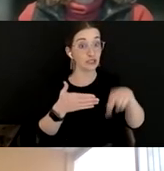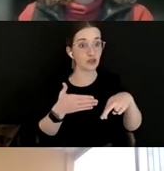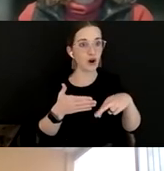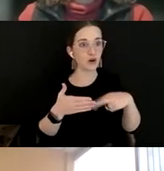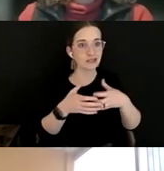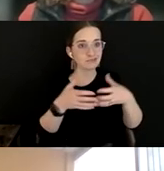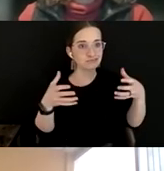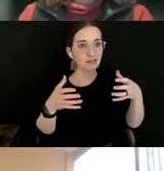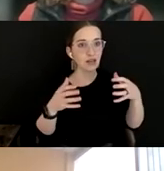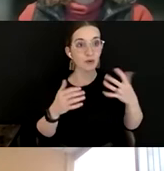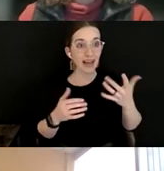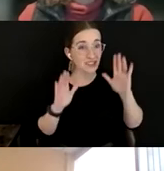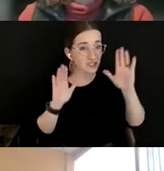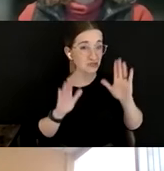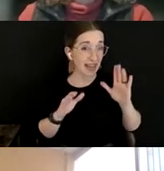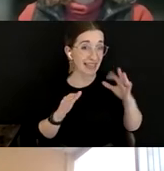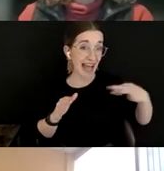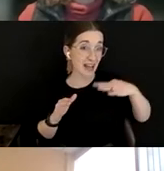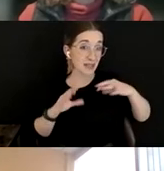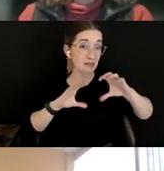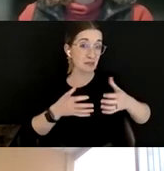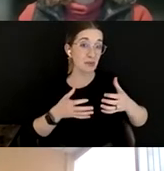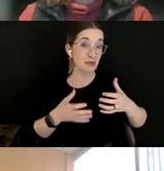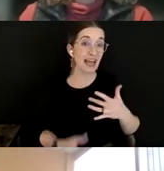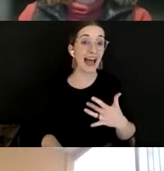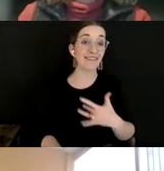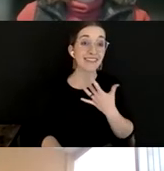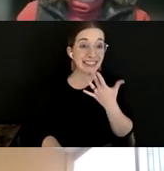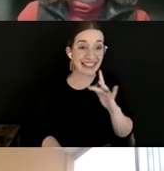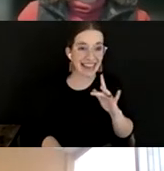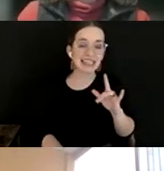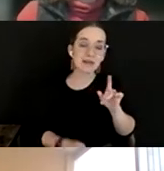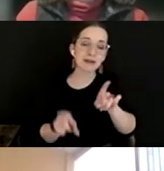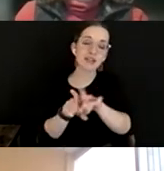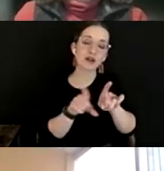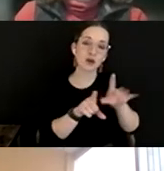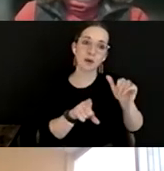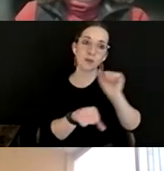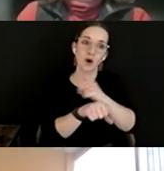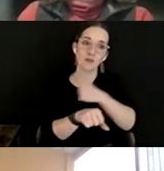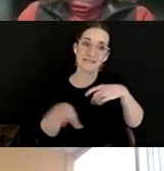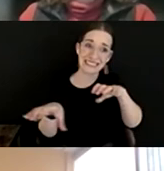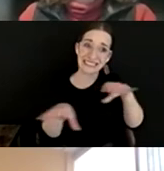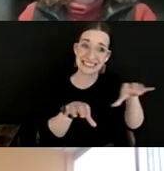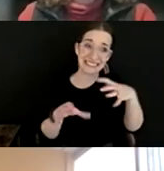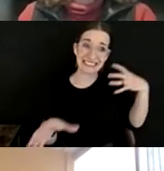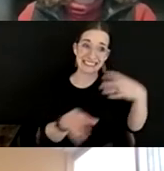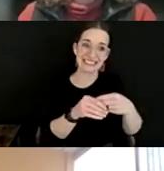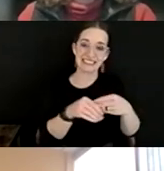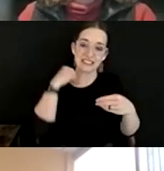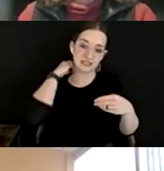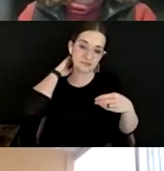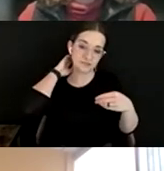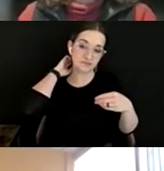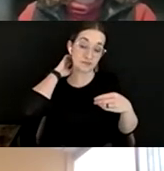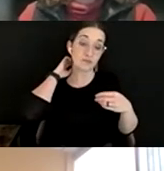feel very lucky, but I think part of it is also this work that we ve done. Right now we have eight out of the 15